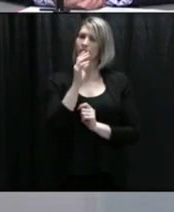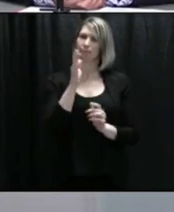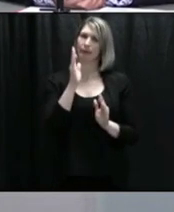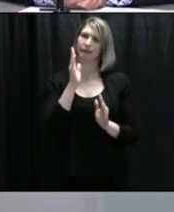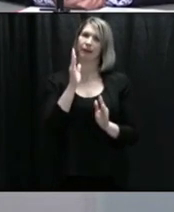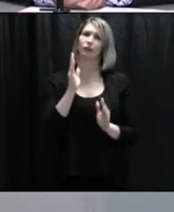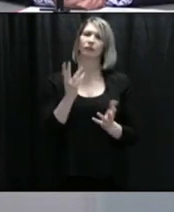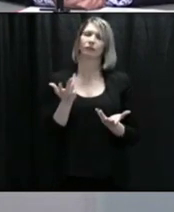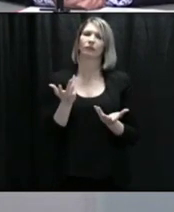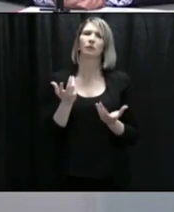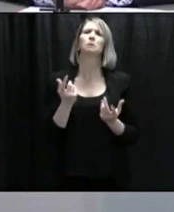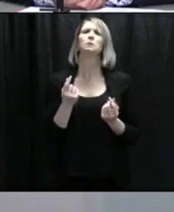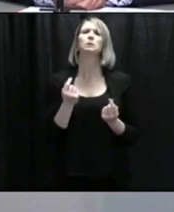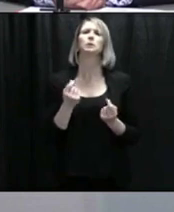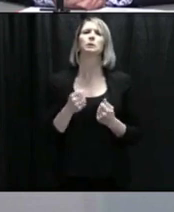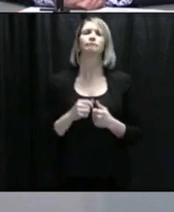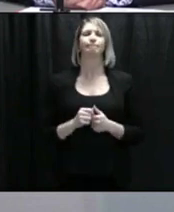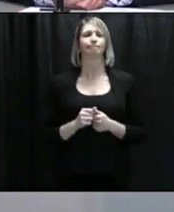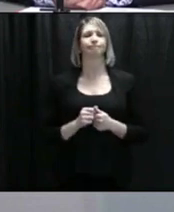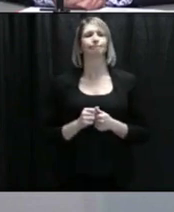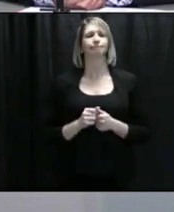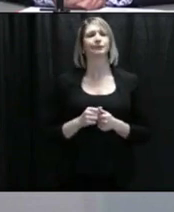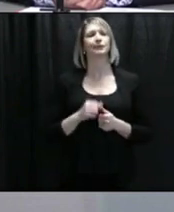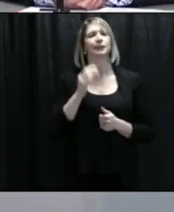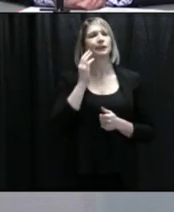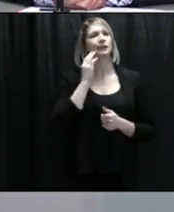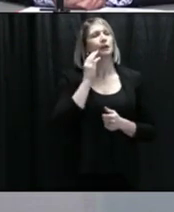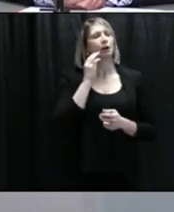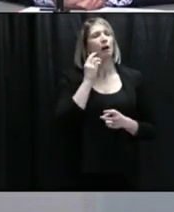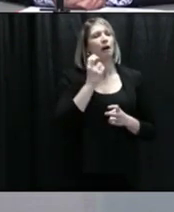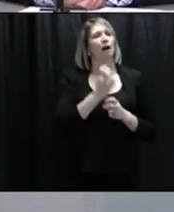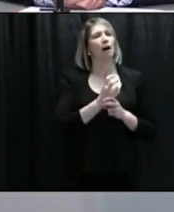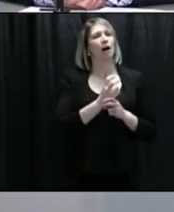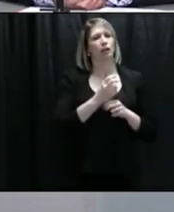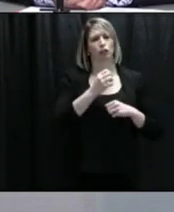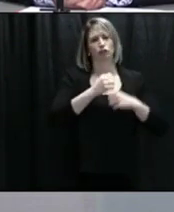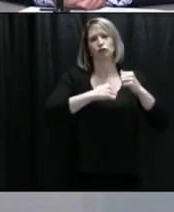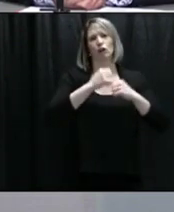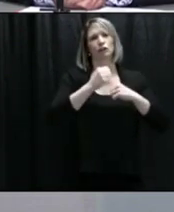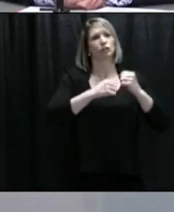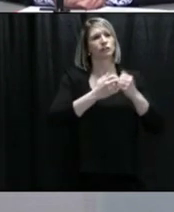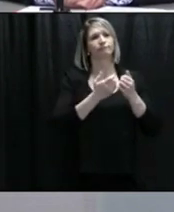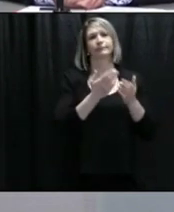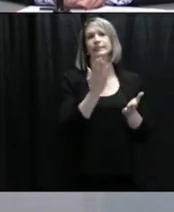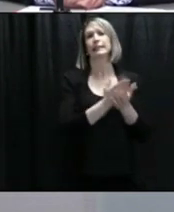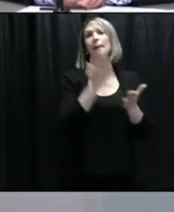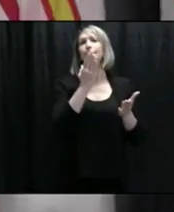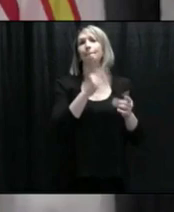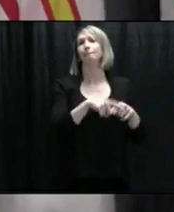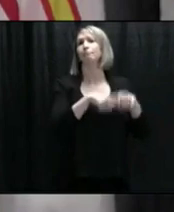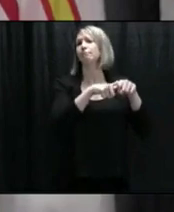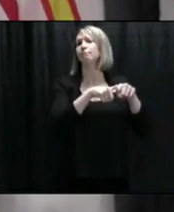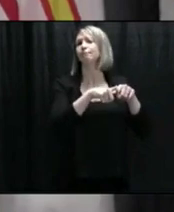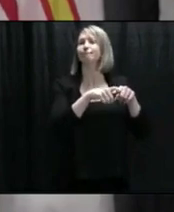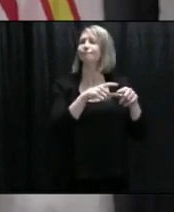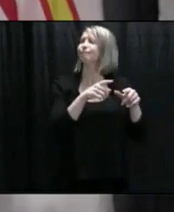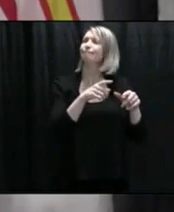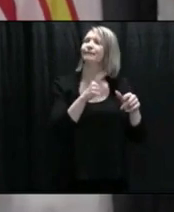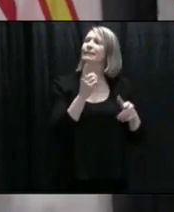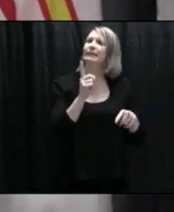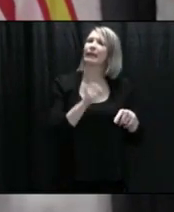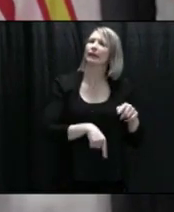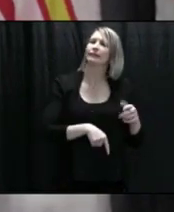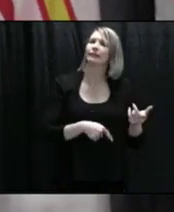simply just pushing a switch and shutting the site down. There's, you know, some things that we would need to consider before